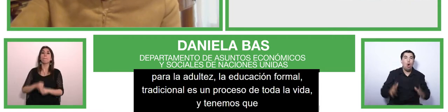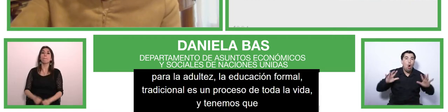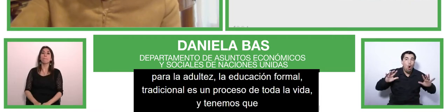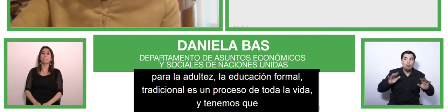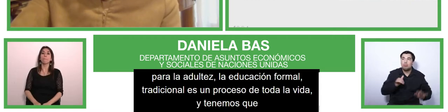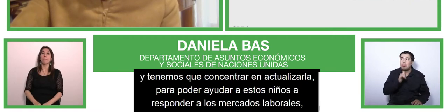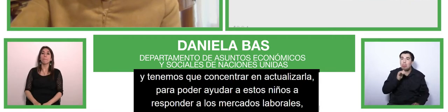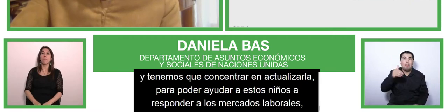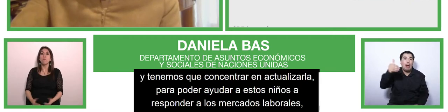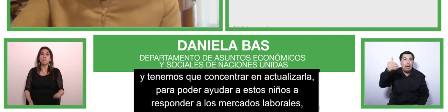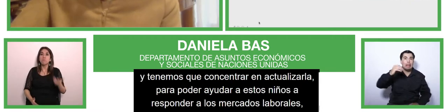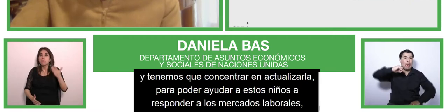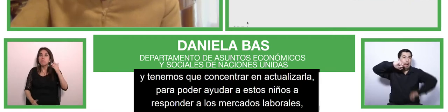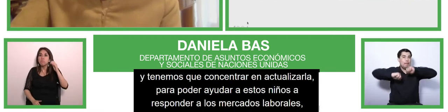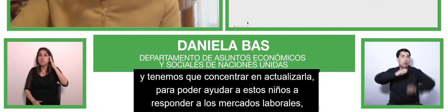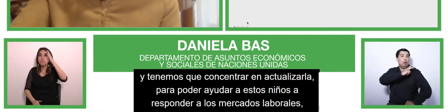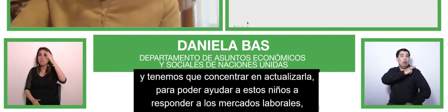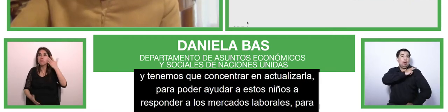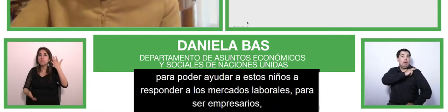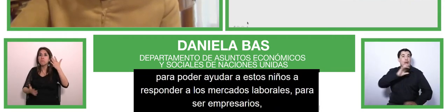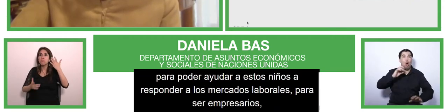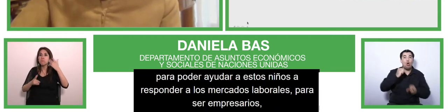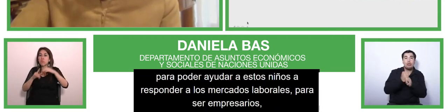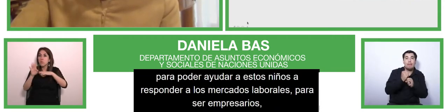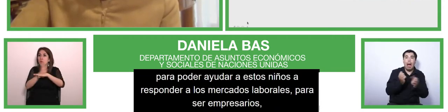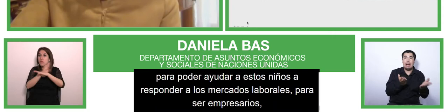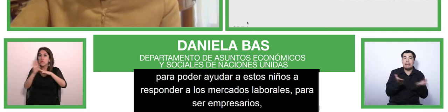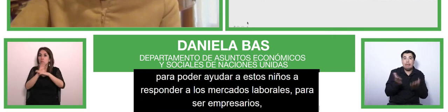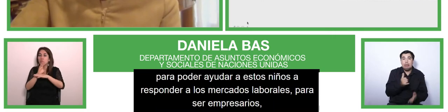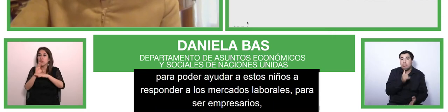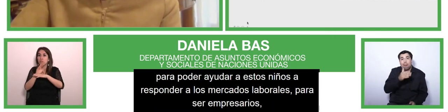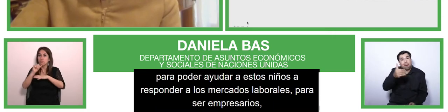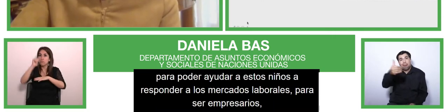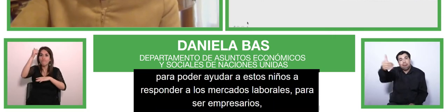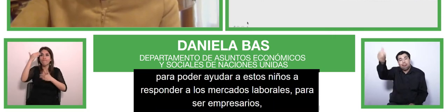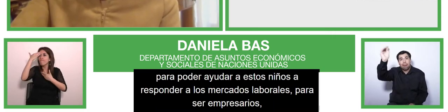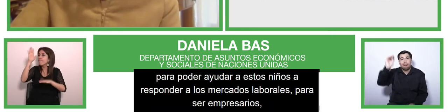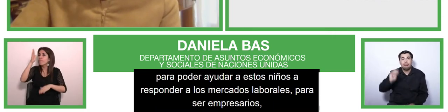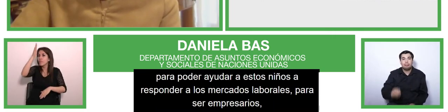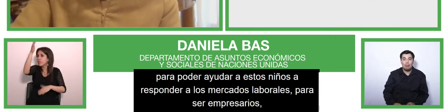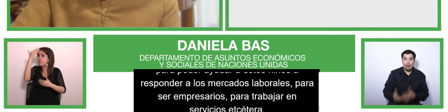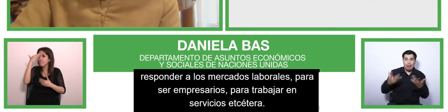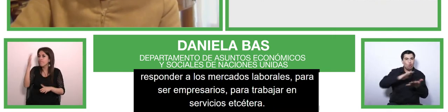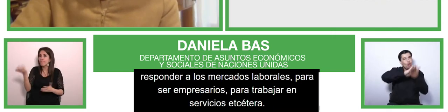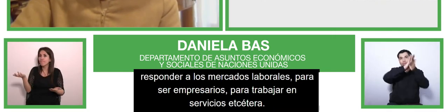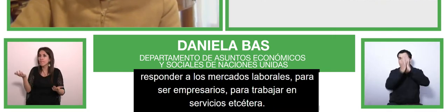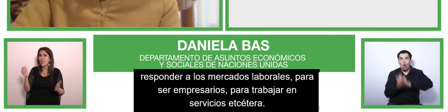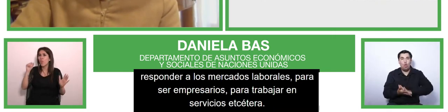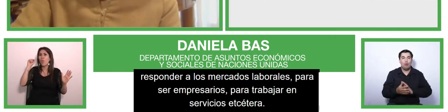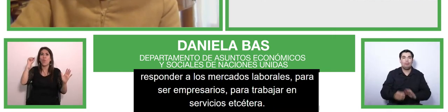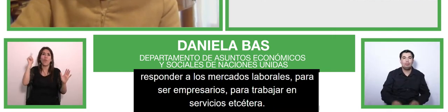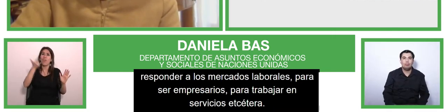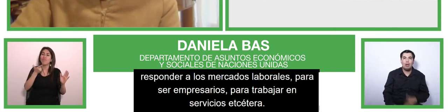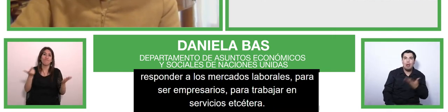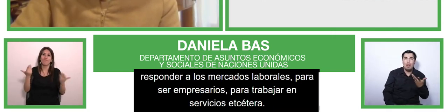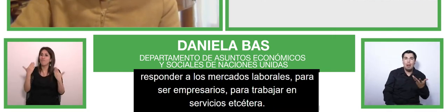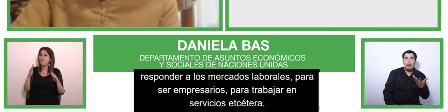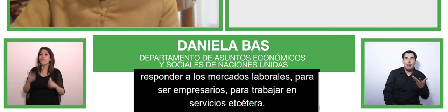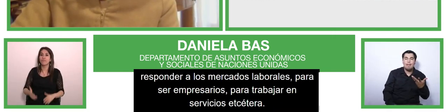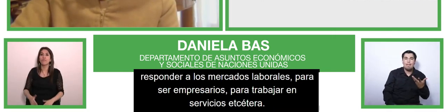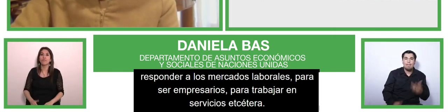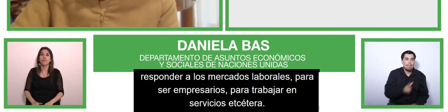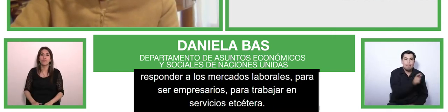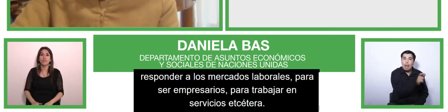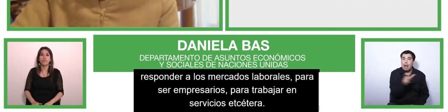and so on so this applies to all and for persons who as adults might acquire